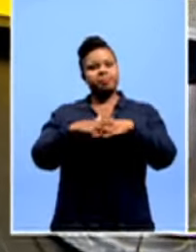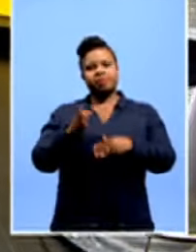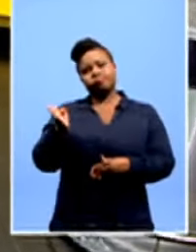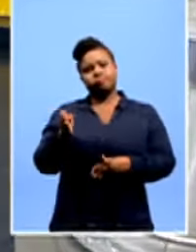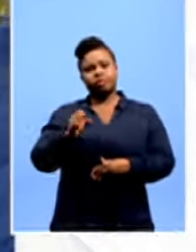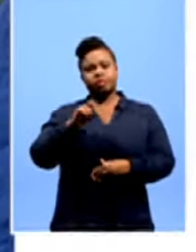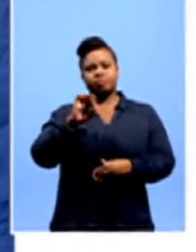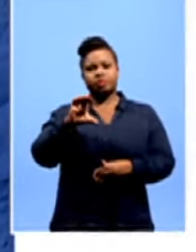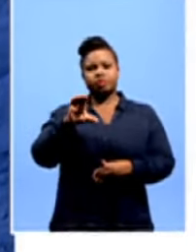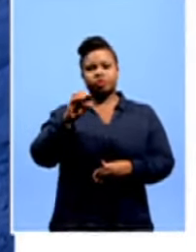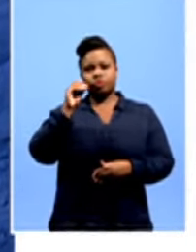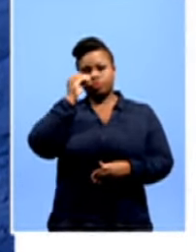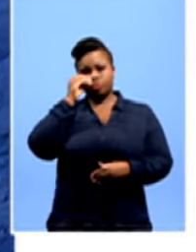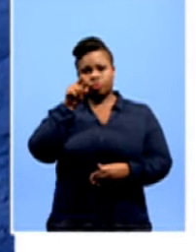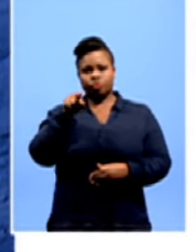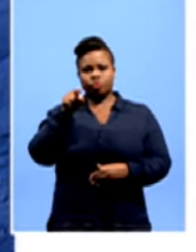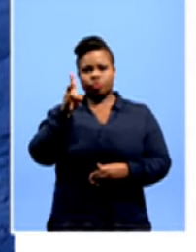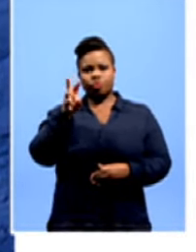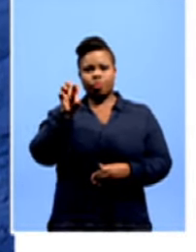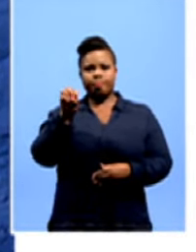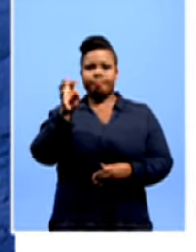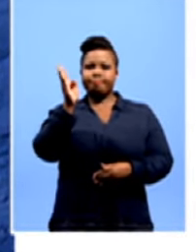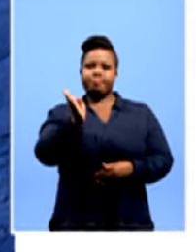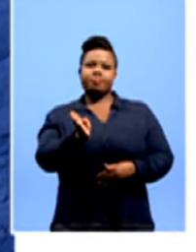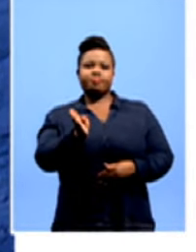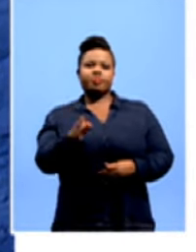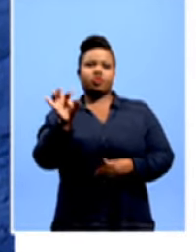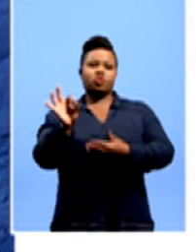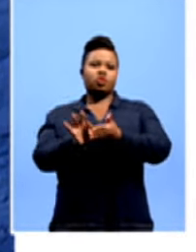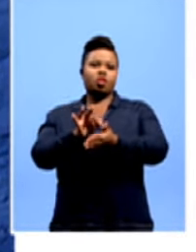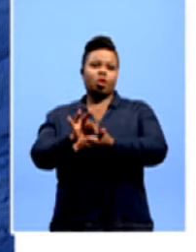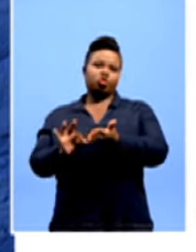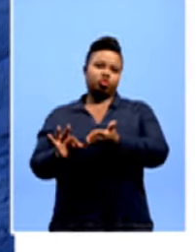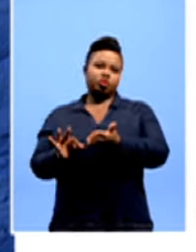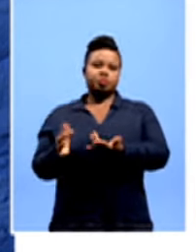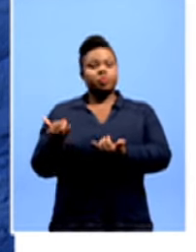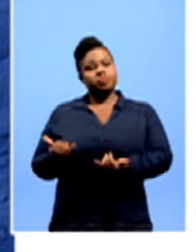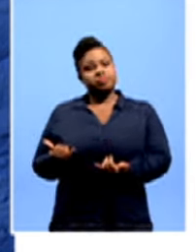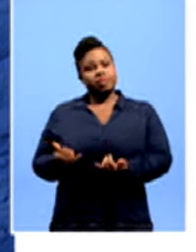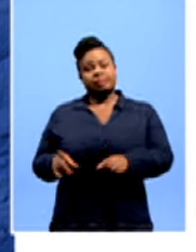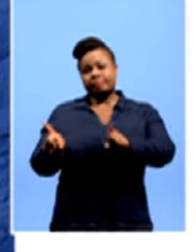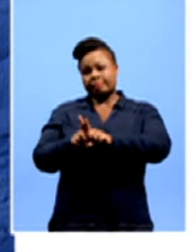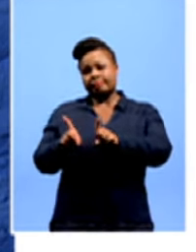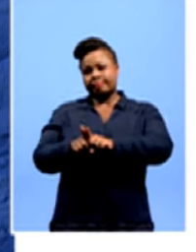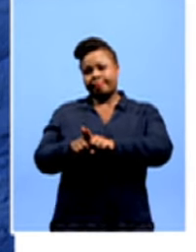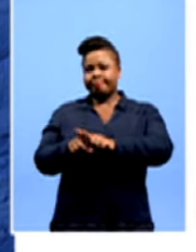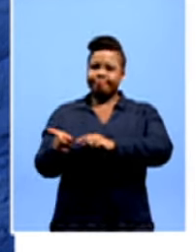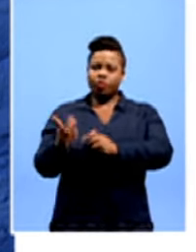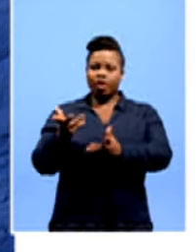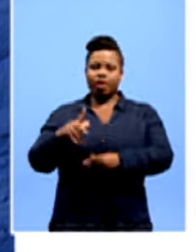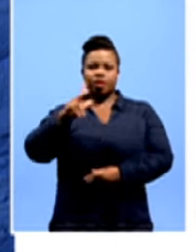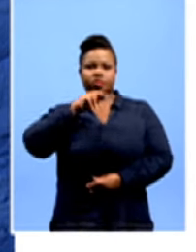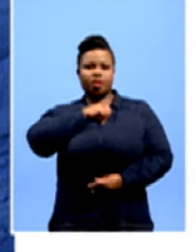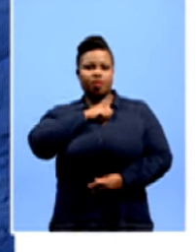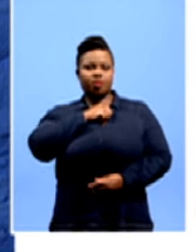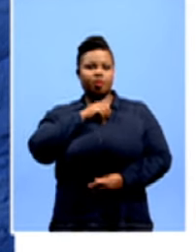sabcnews.com forward slash elections. And today is no exception. We are going to KwaZulu, Natal,